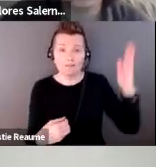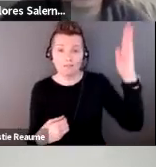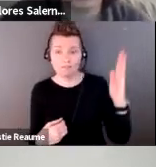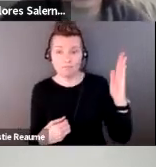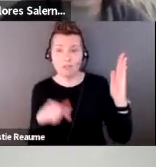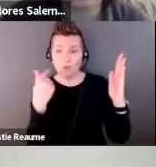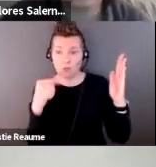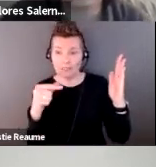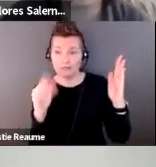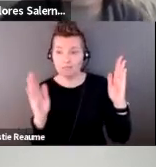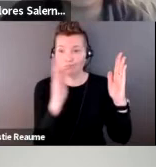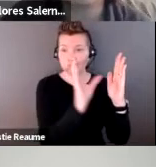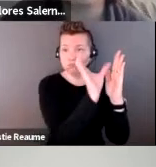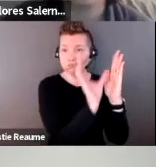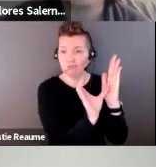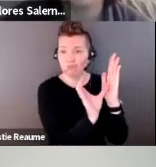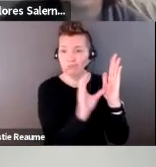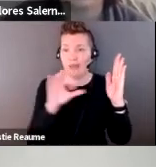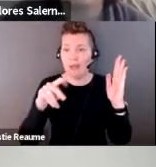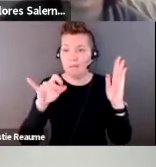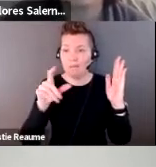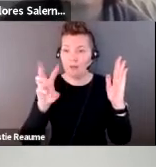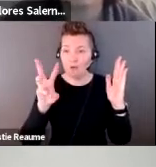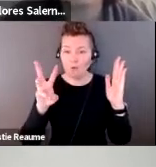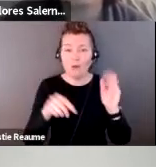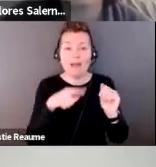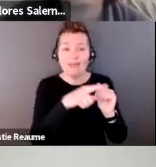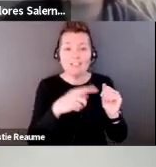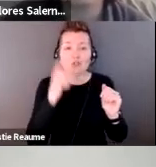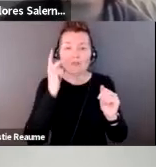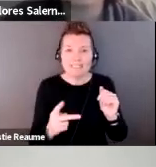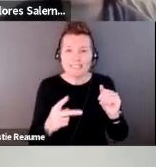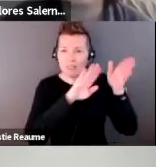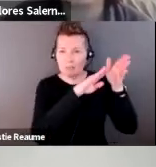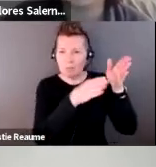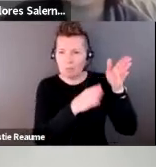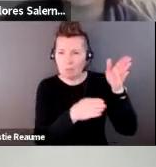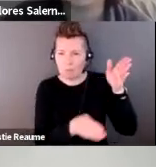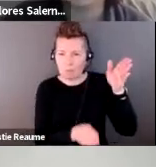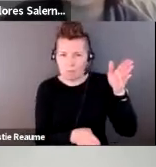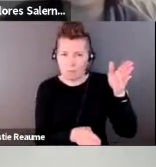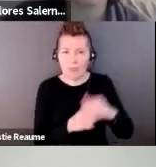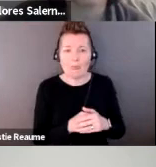The spotlight highlights its wrinkles. On the right, the wall opens into the gallery space.